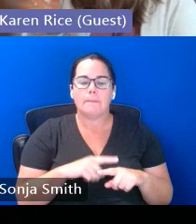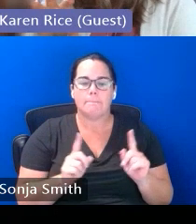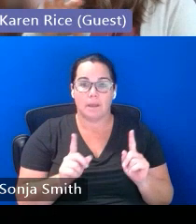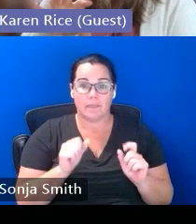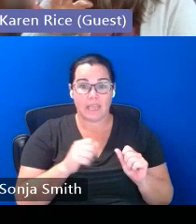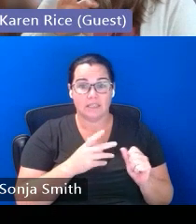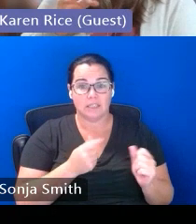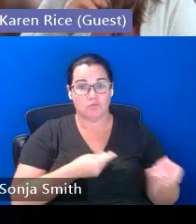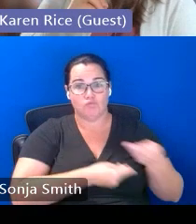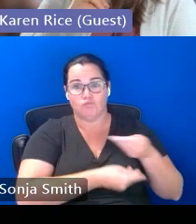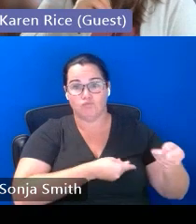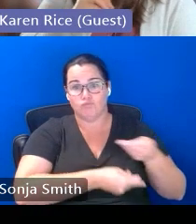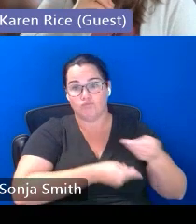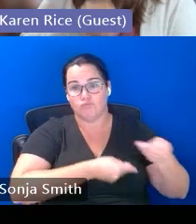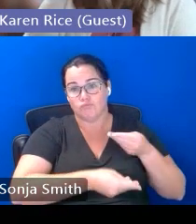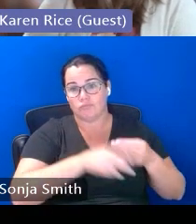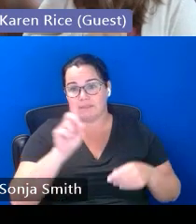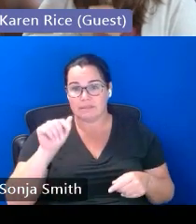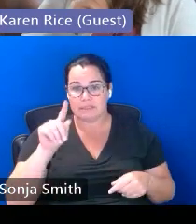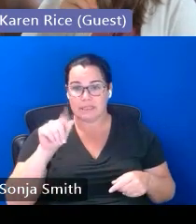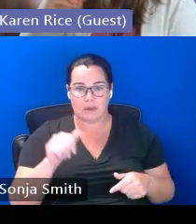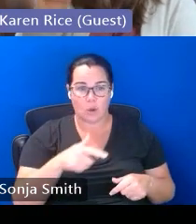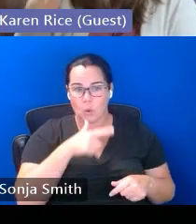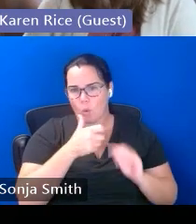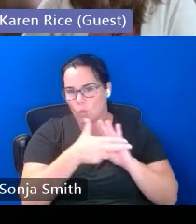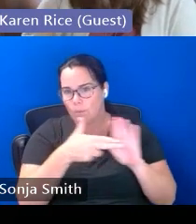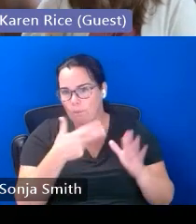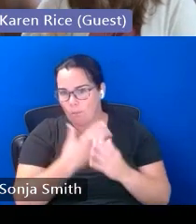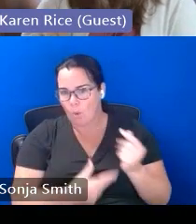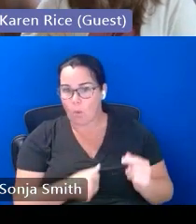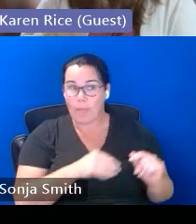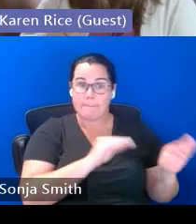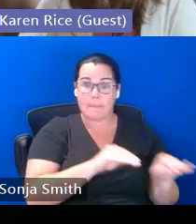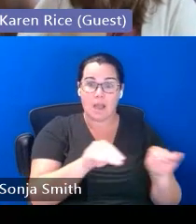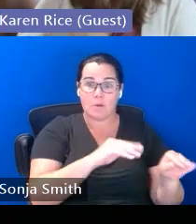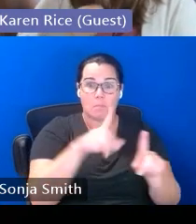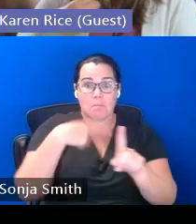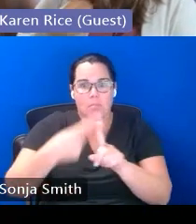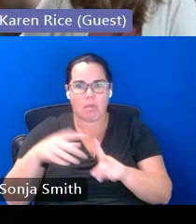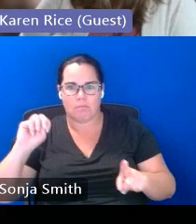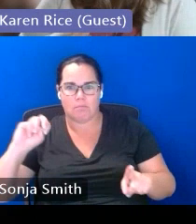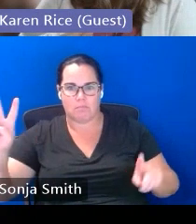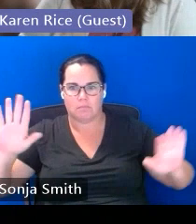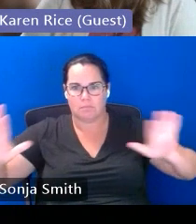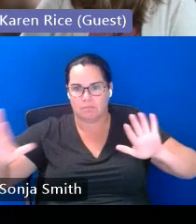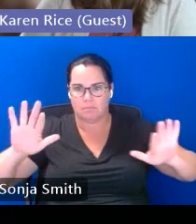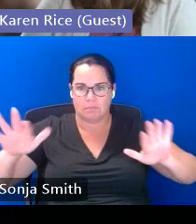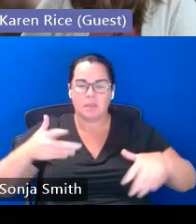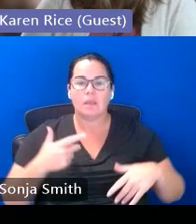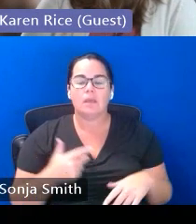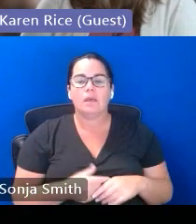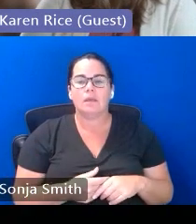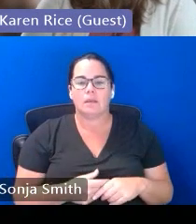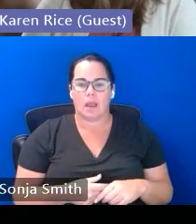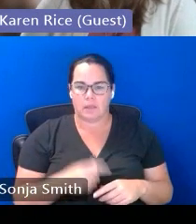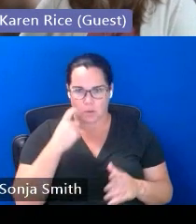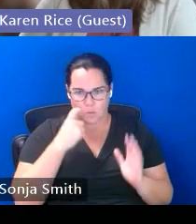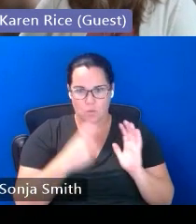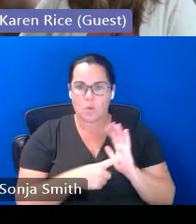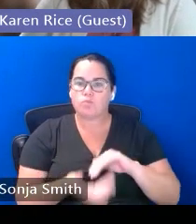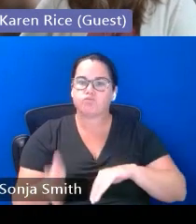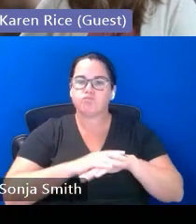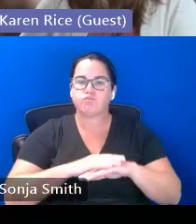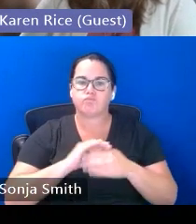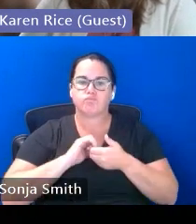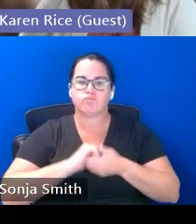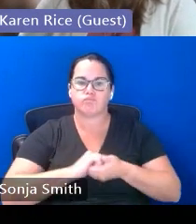back and forth of who was identified both as migrant students and under mckinney-vento and they were seeing this increase in collaboration really